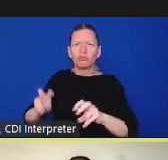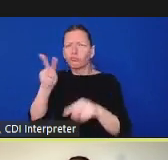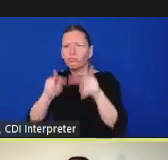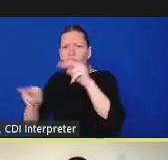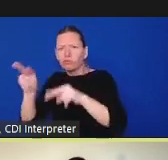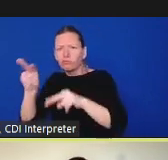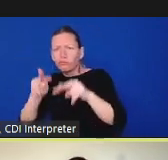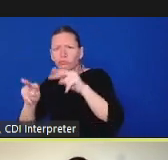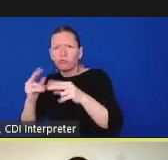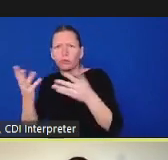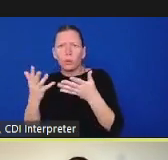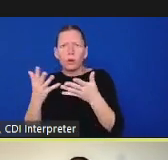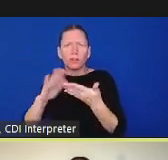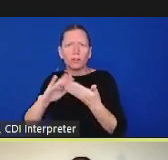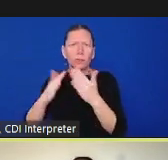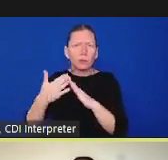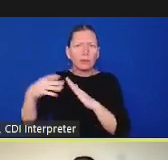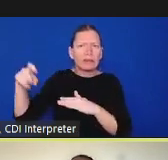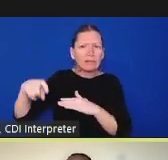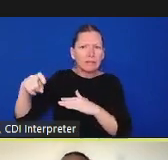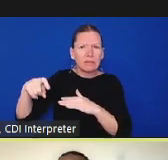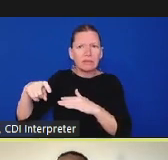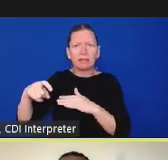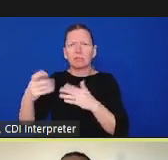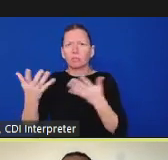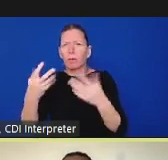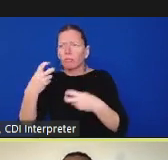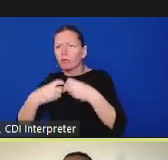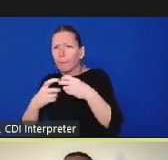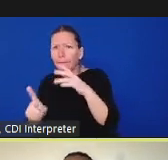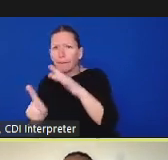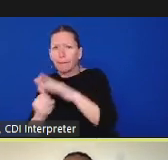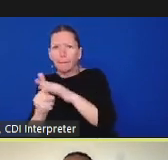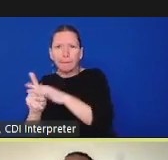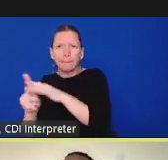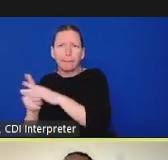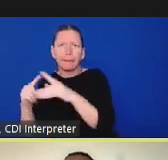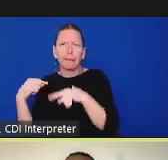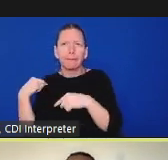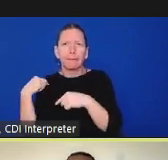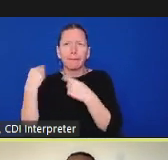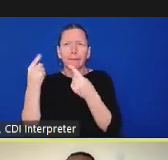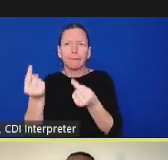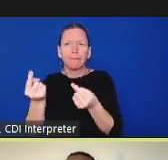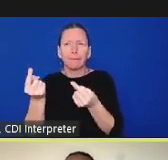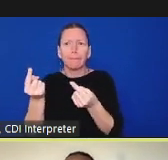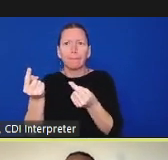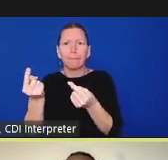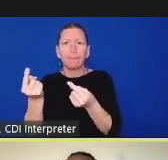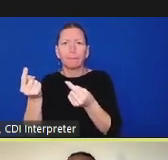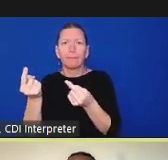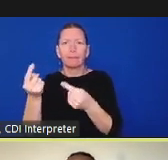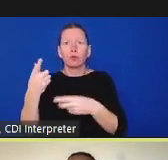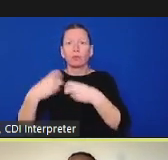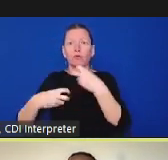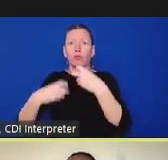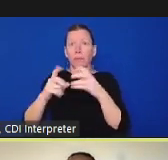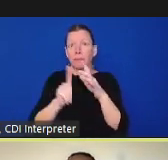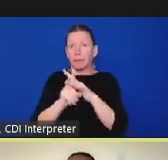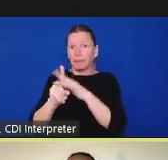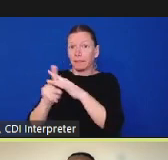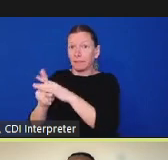problems especially repeated problems and then allow the agency to be engaged in all those steps